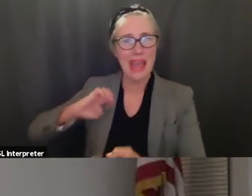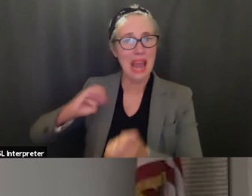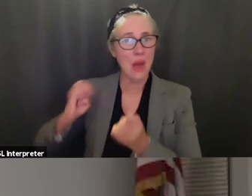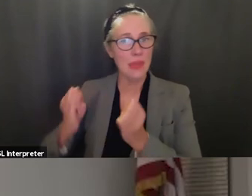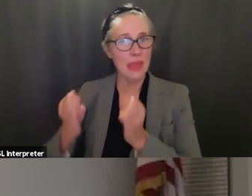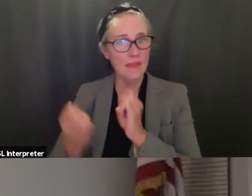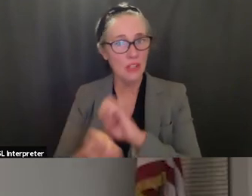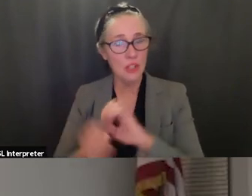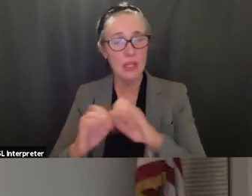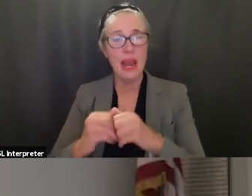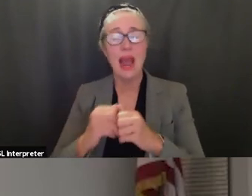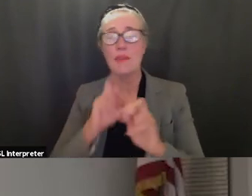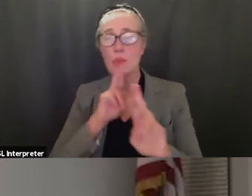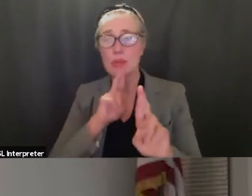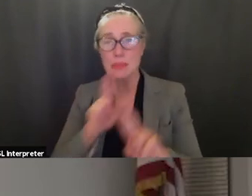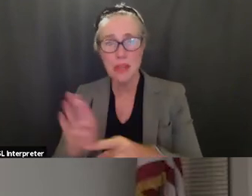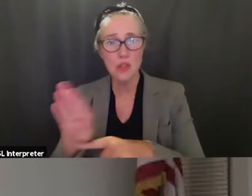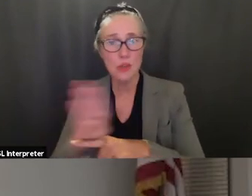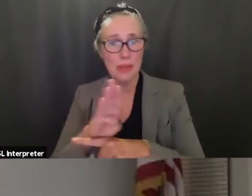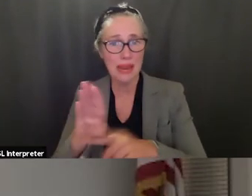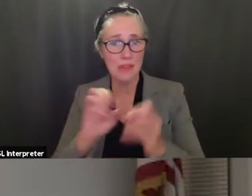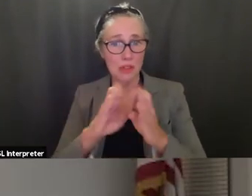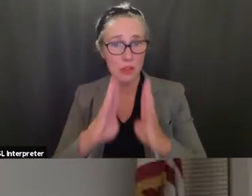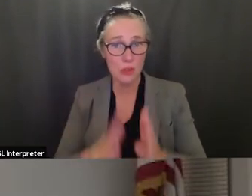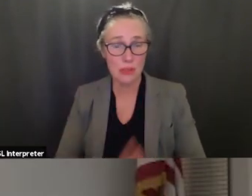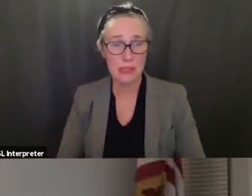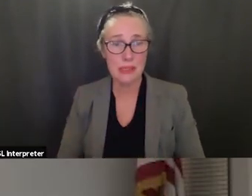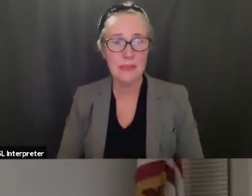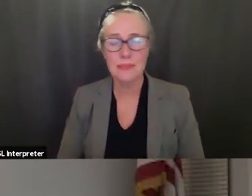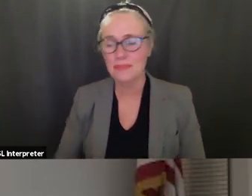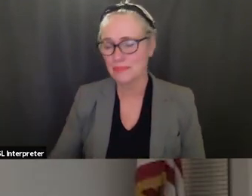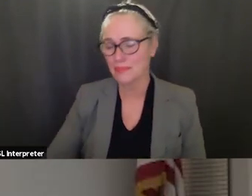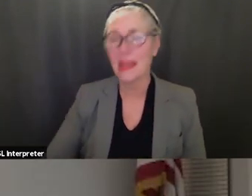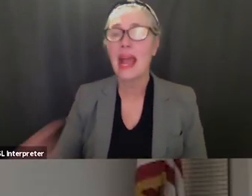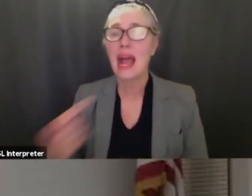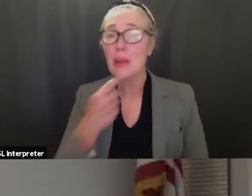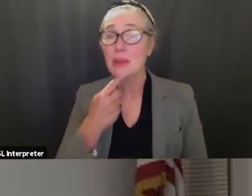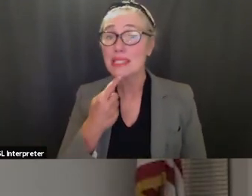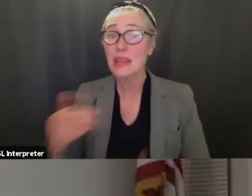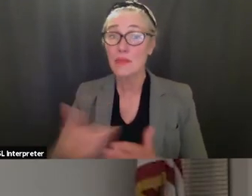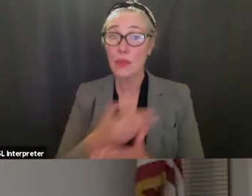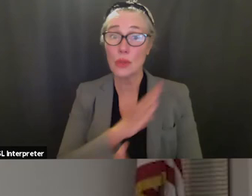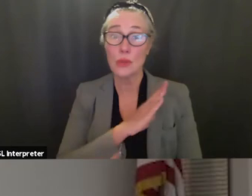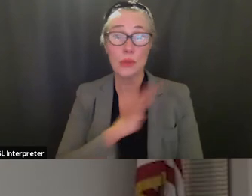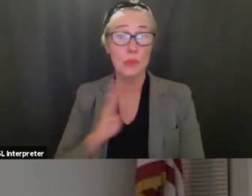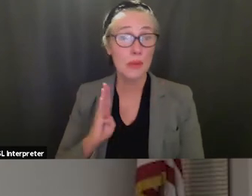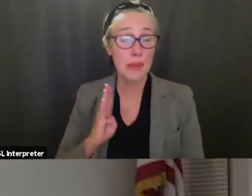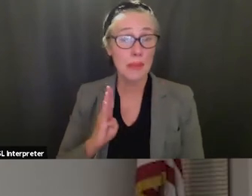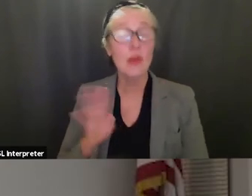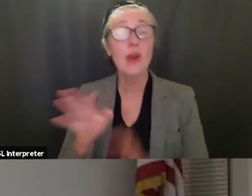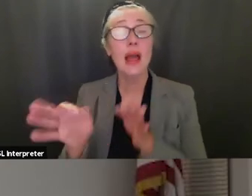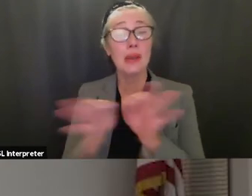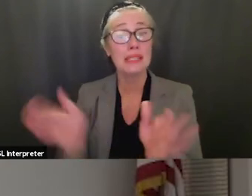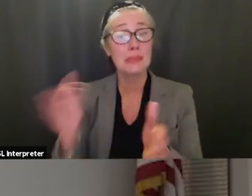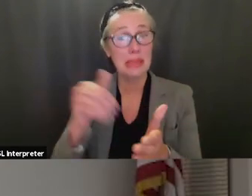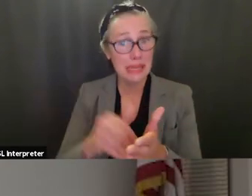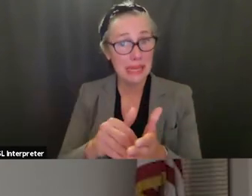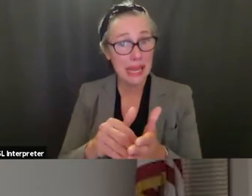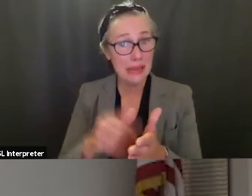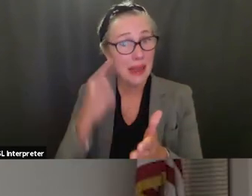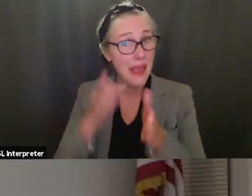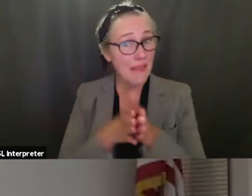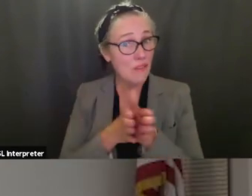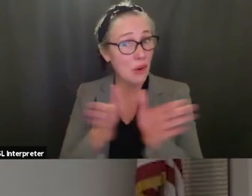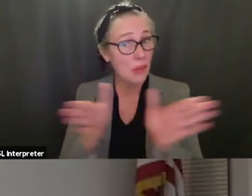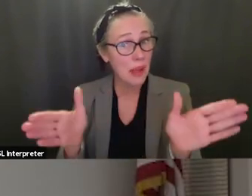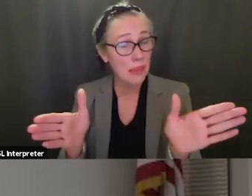to student behavior i'll just reiterate for our new board member and all members and also for the public that